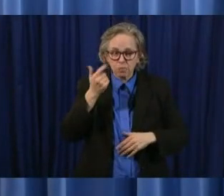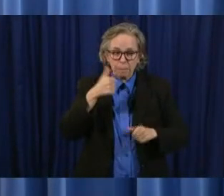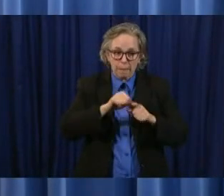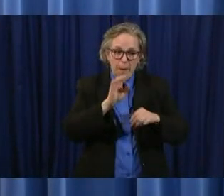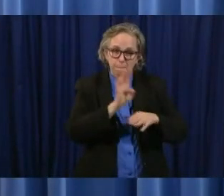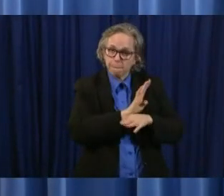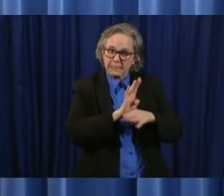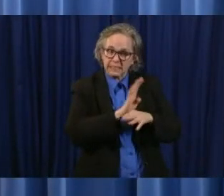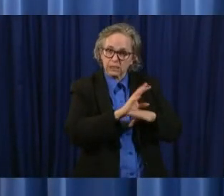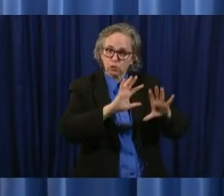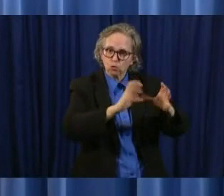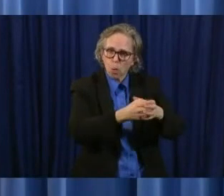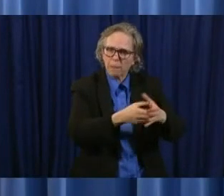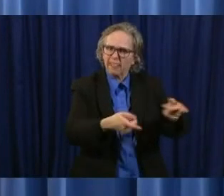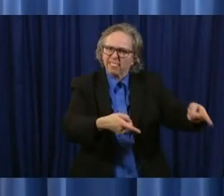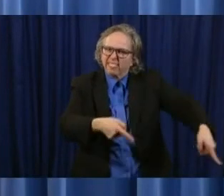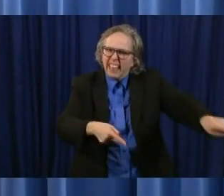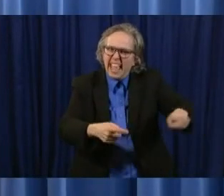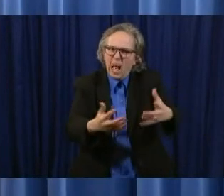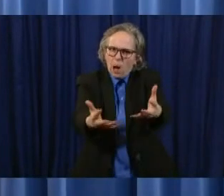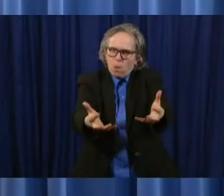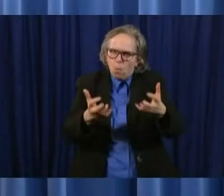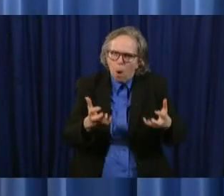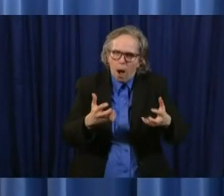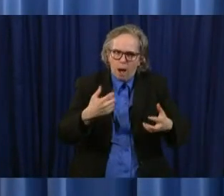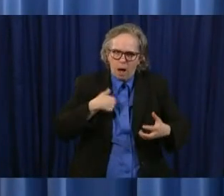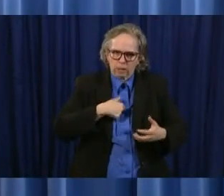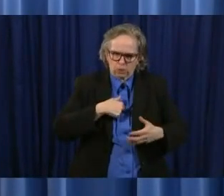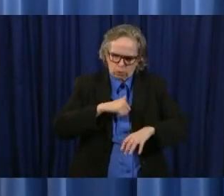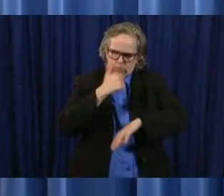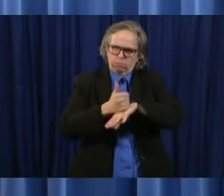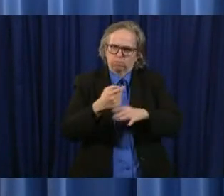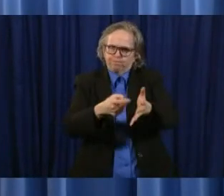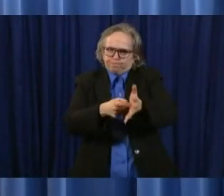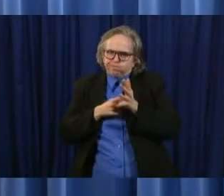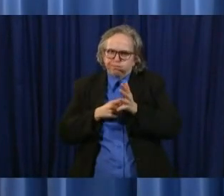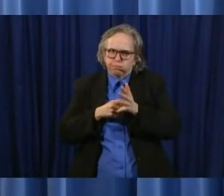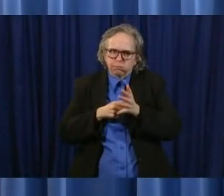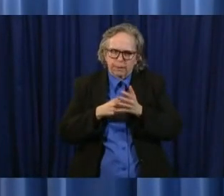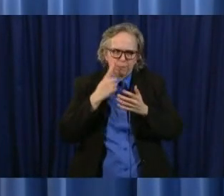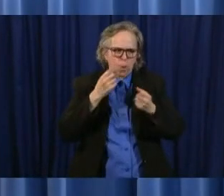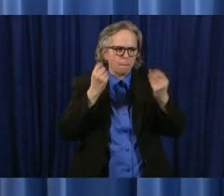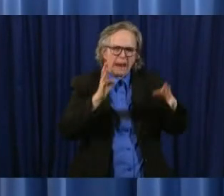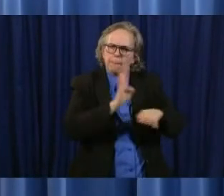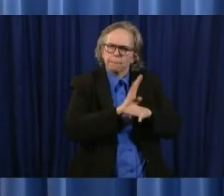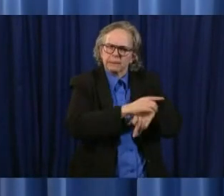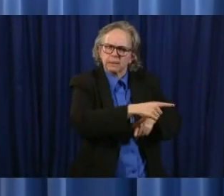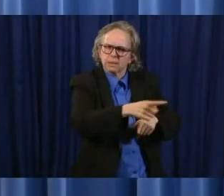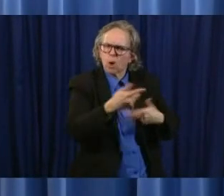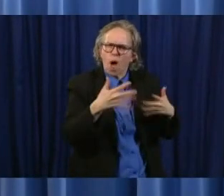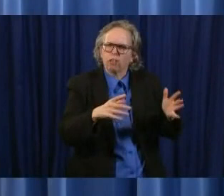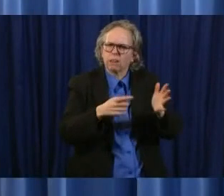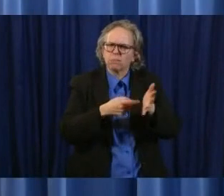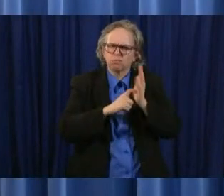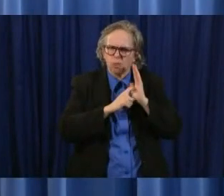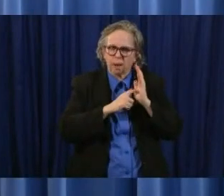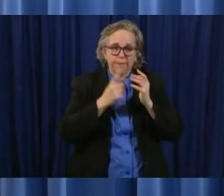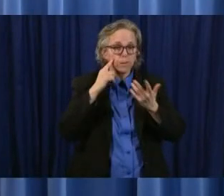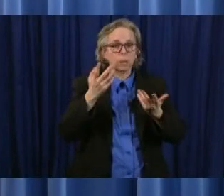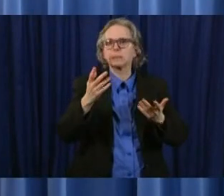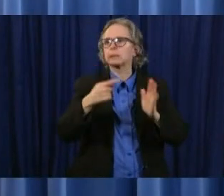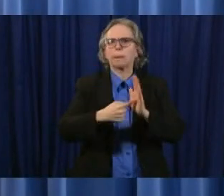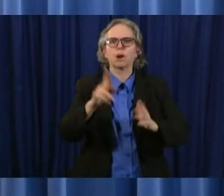many businesses have been doing this we saw for example kroger a